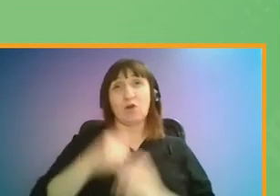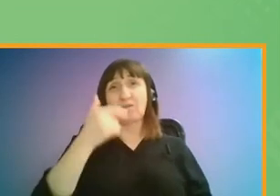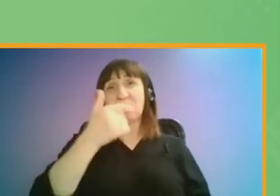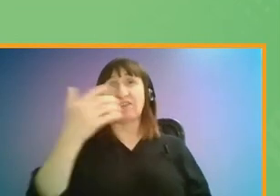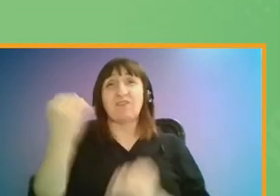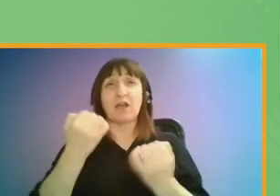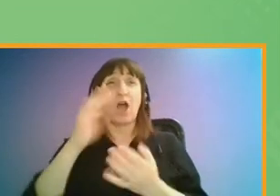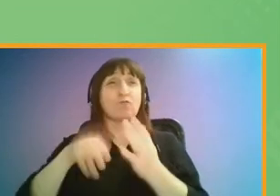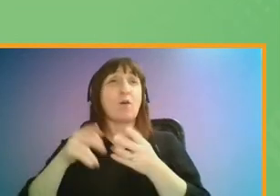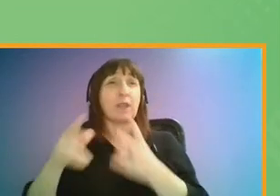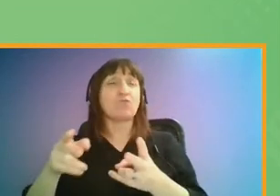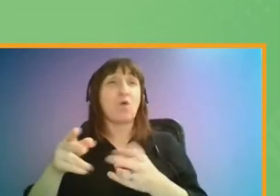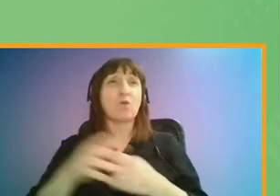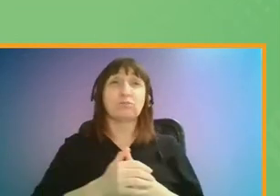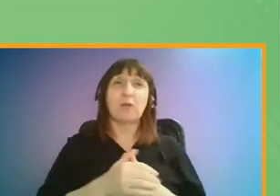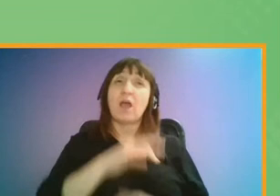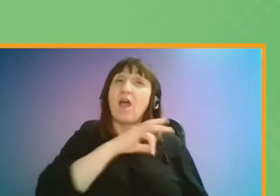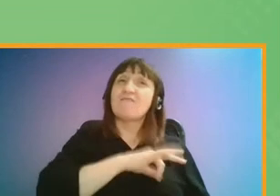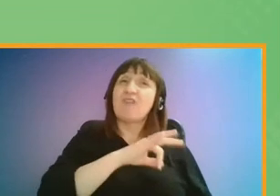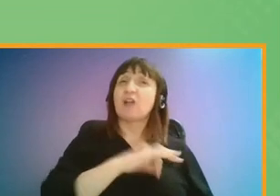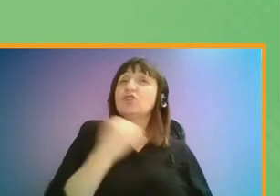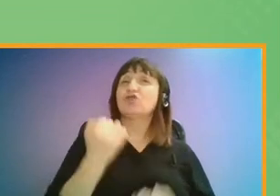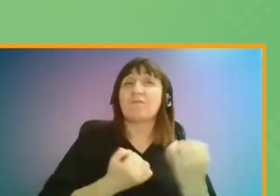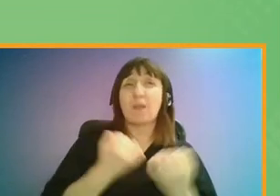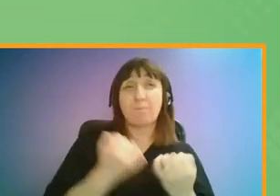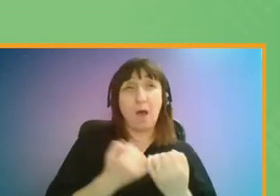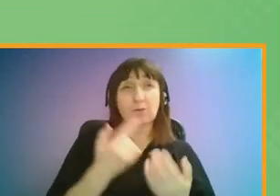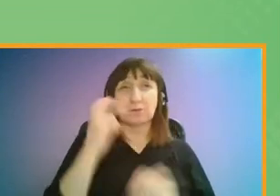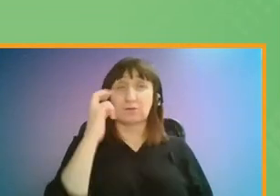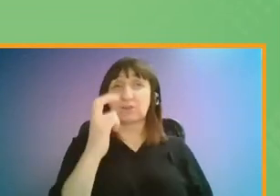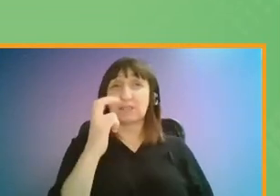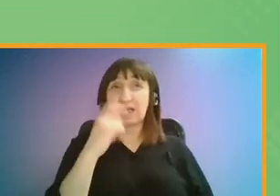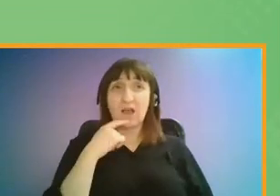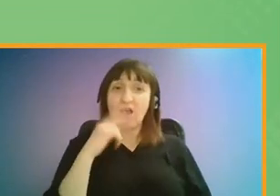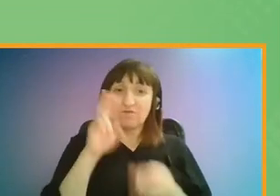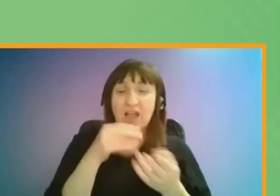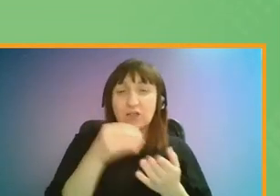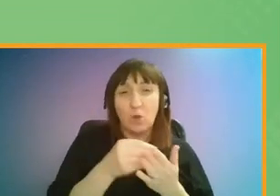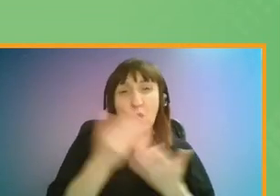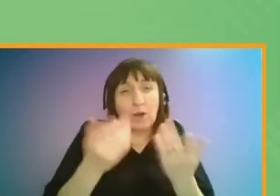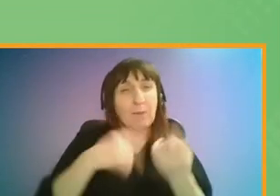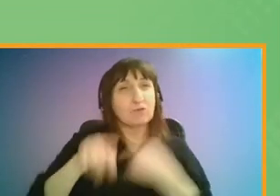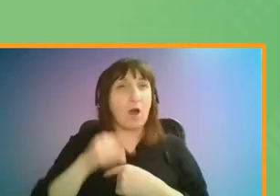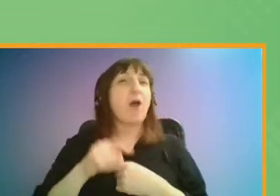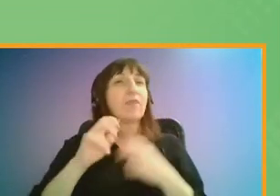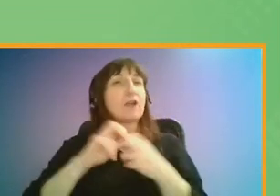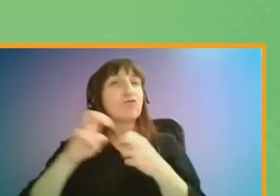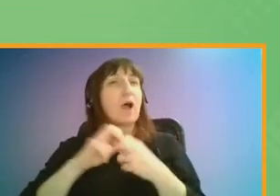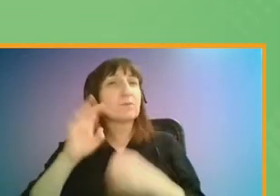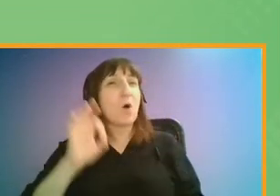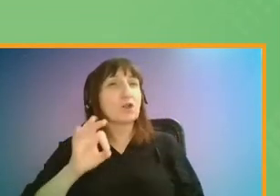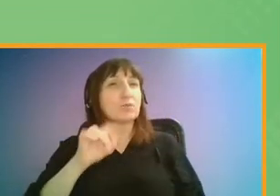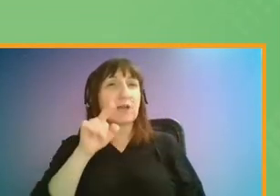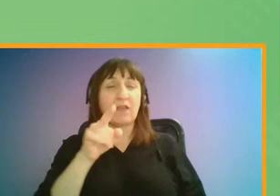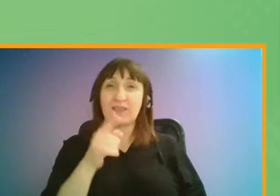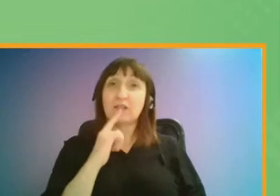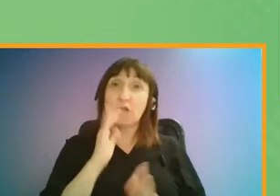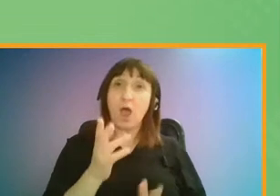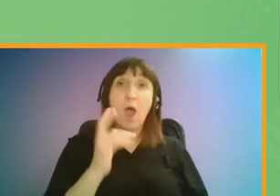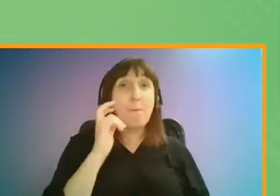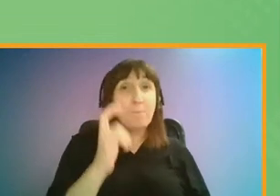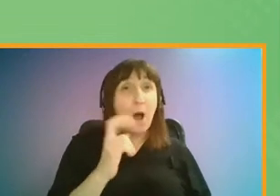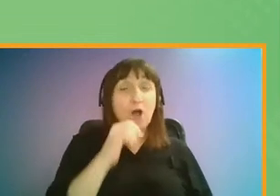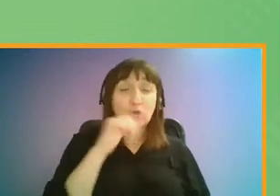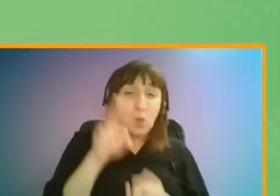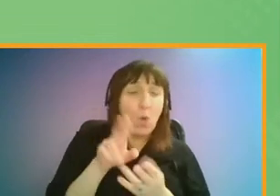The great advantage of the bus is that fares are kept relatively low especially compared to most other transport options. This is essential as bus users tend to